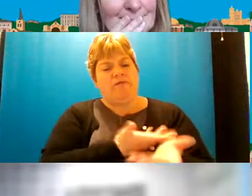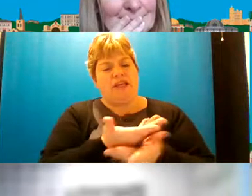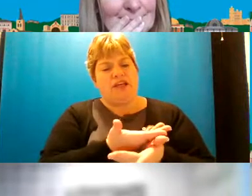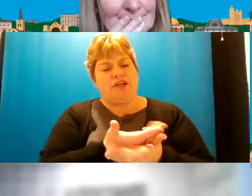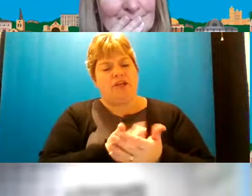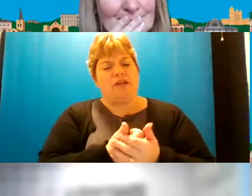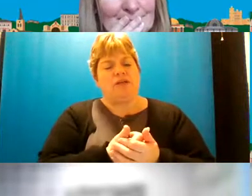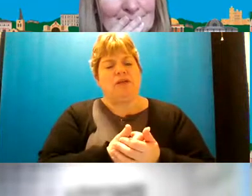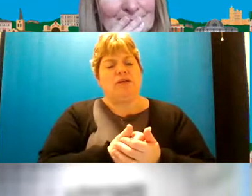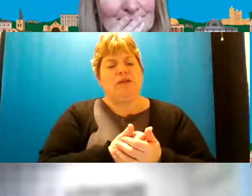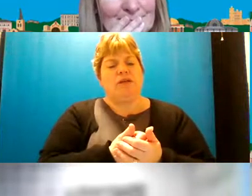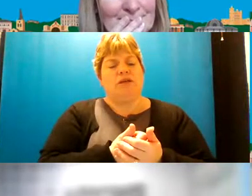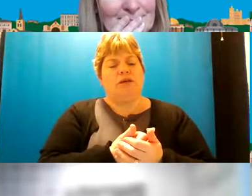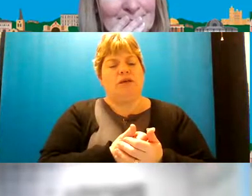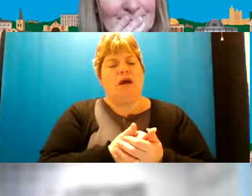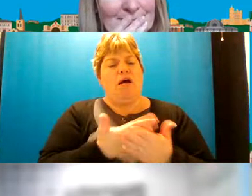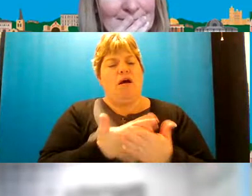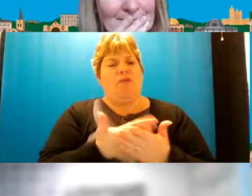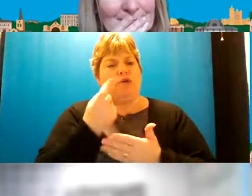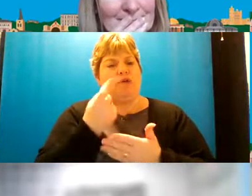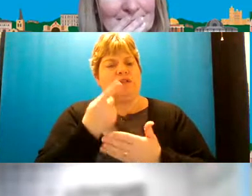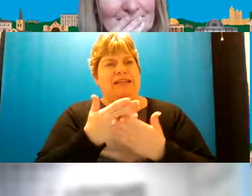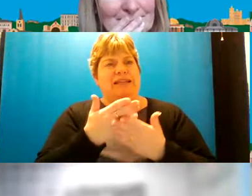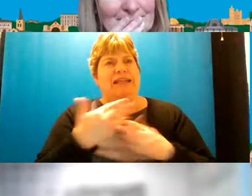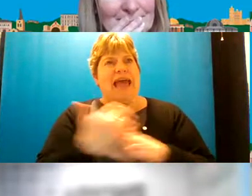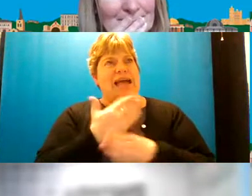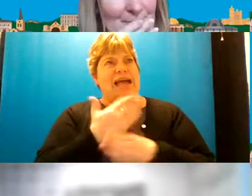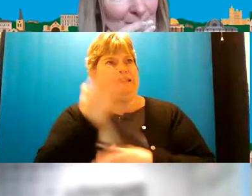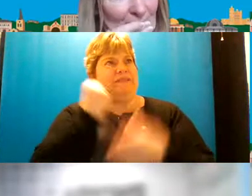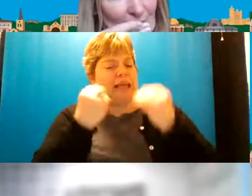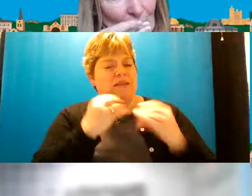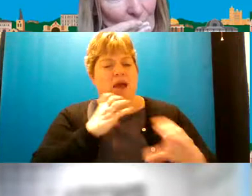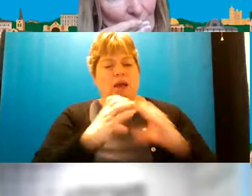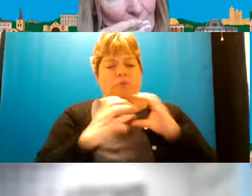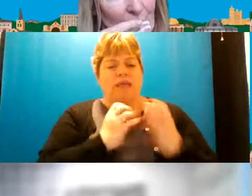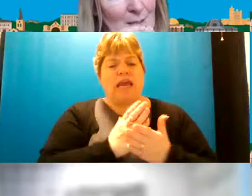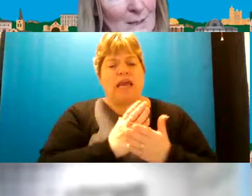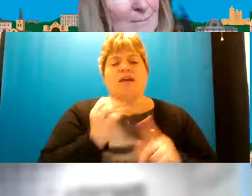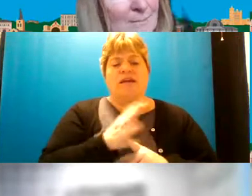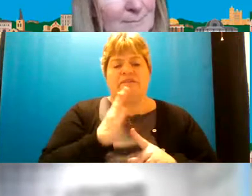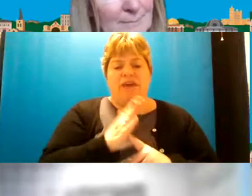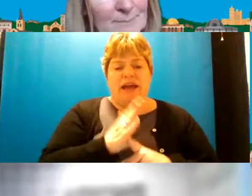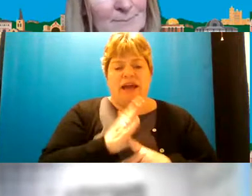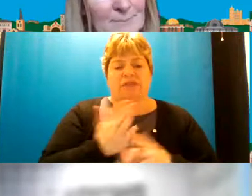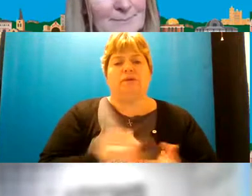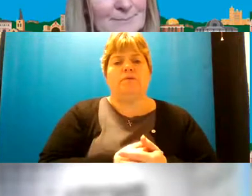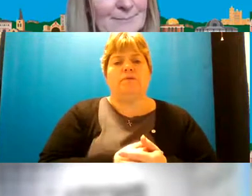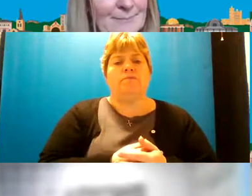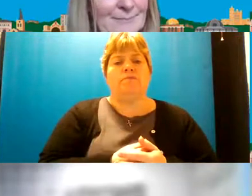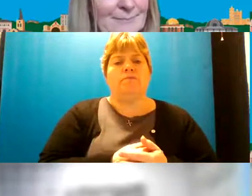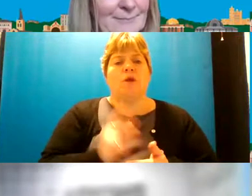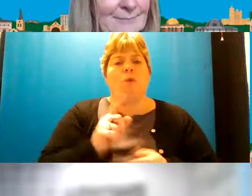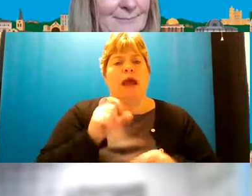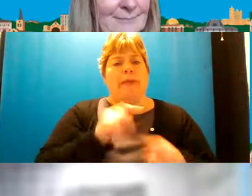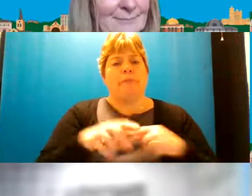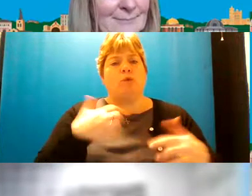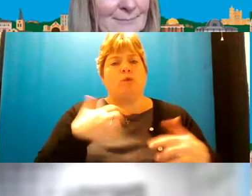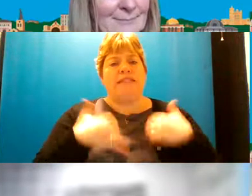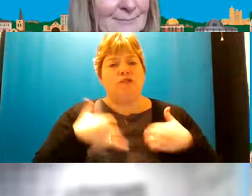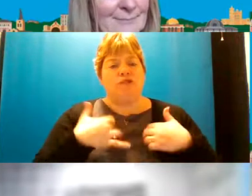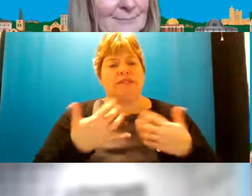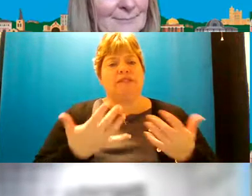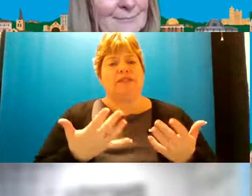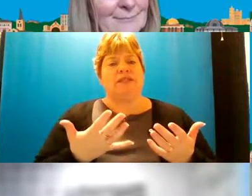absolutely on the understanding that active listening and sort of communication is vital in this respect what i'm most interested in is um